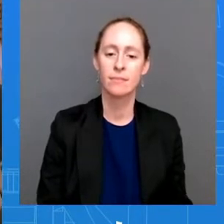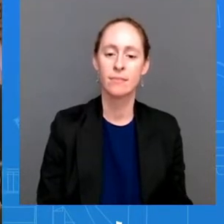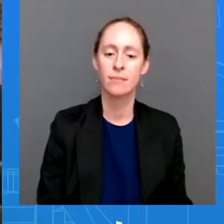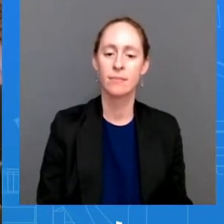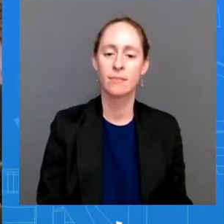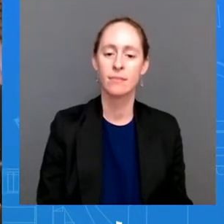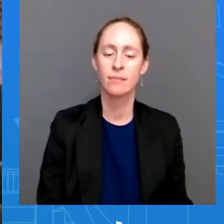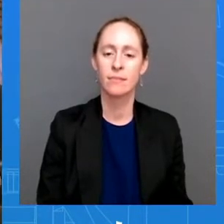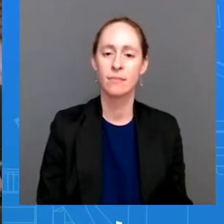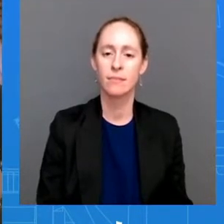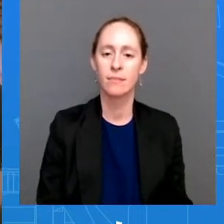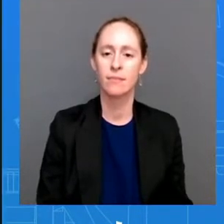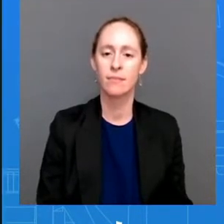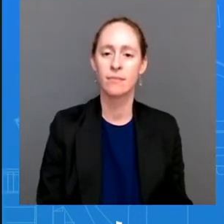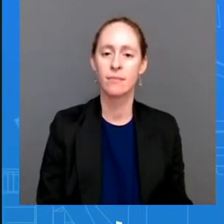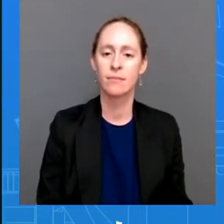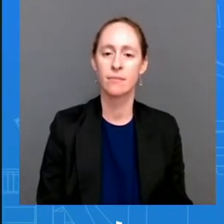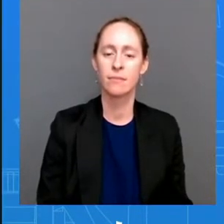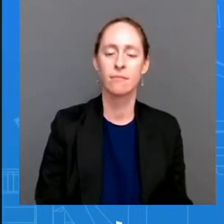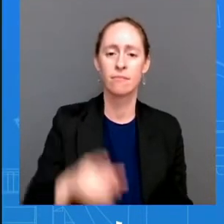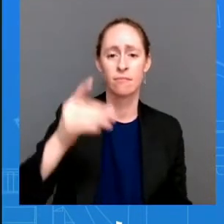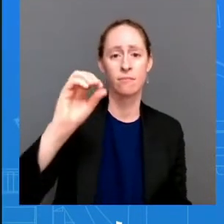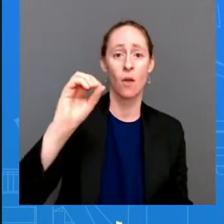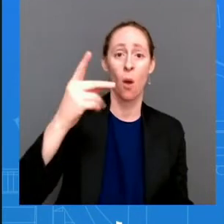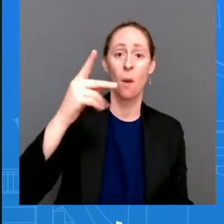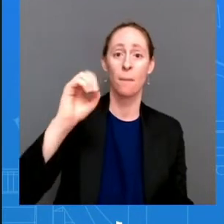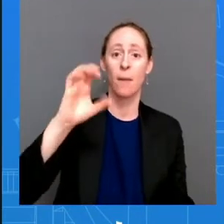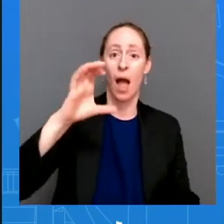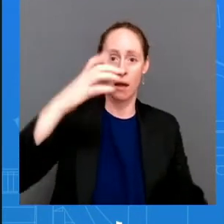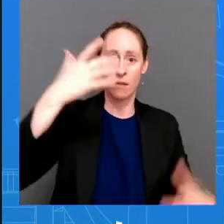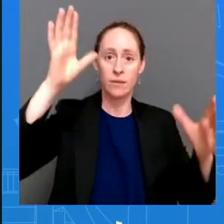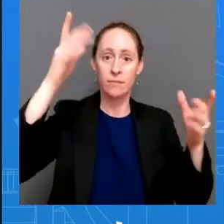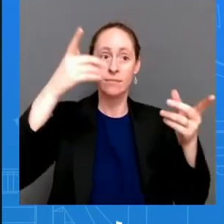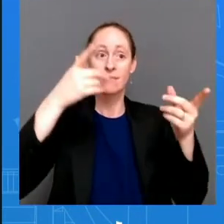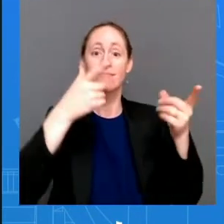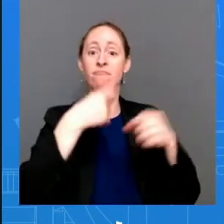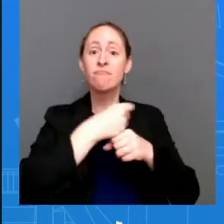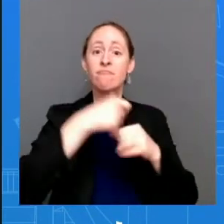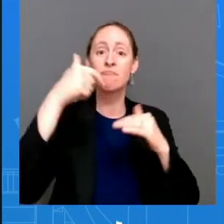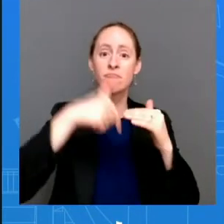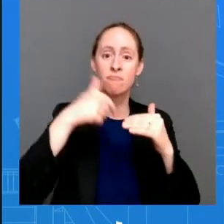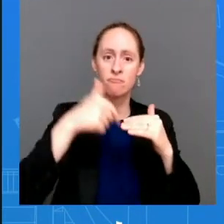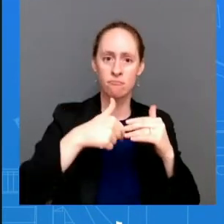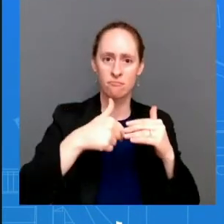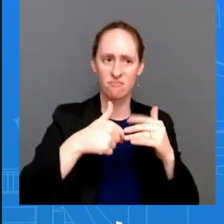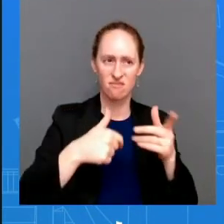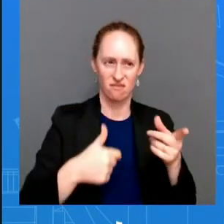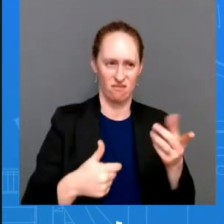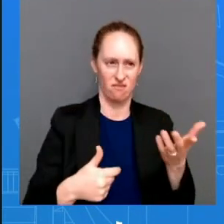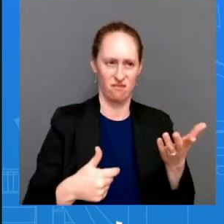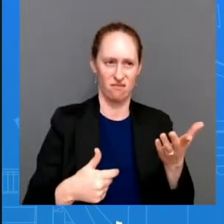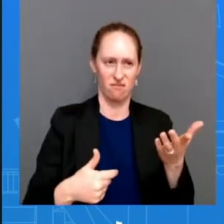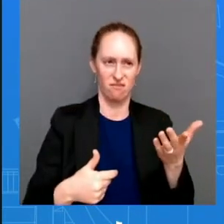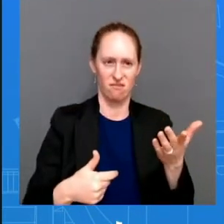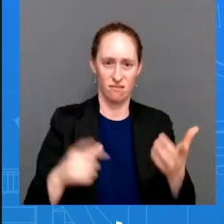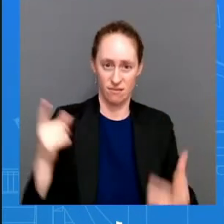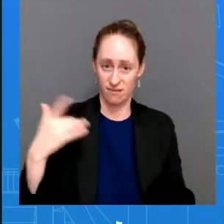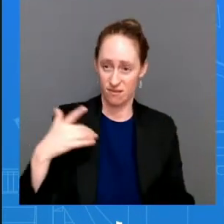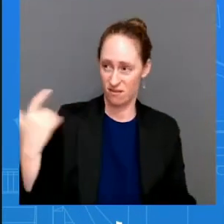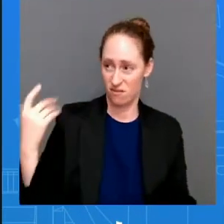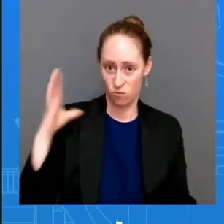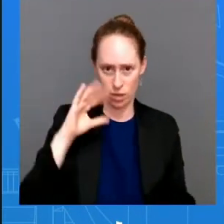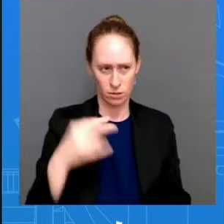i look and i and i said this uh earlier and i'll i'll say this again